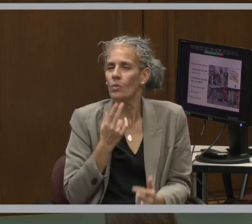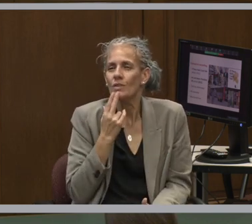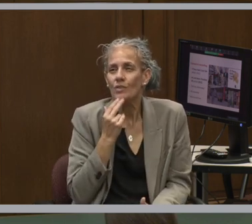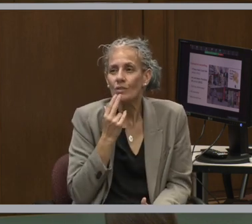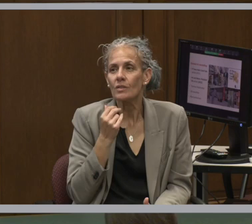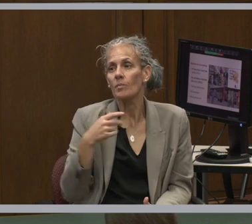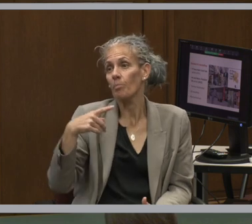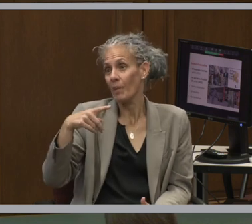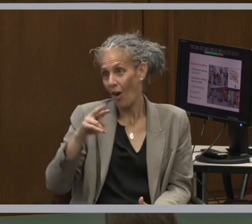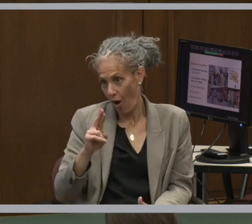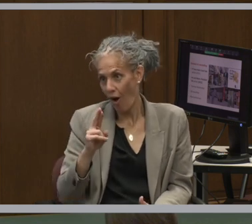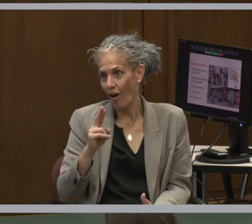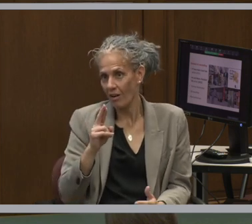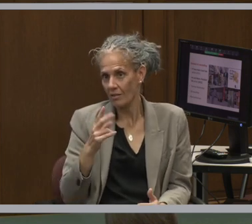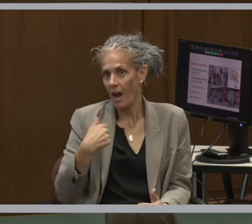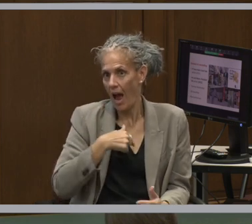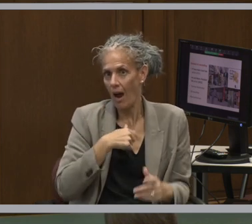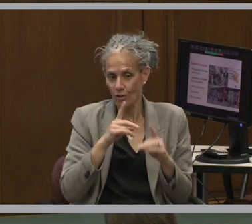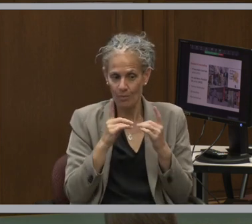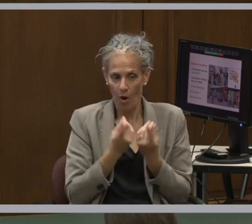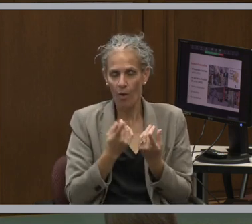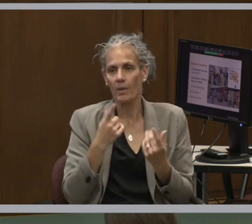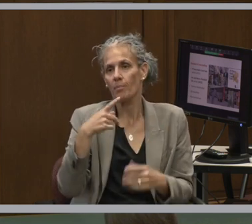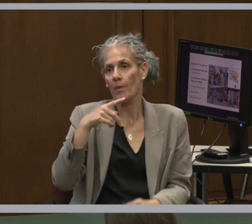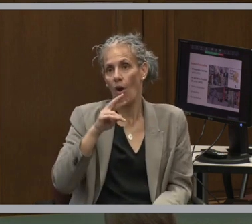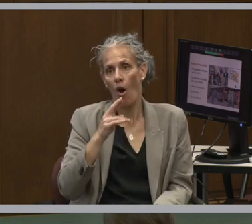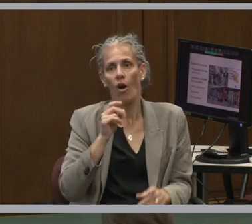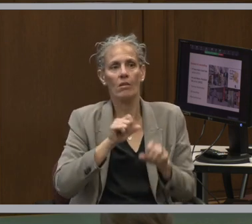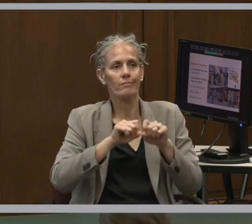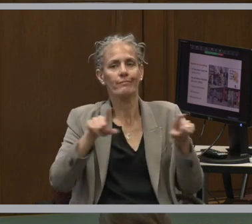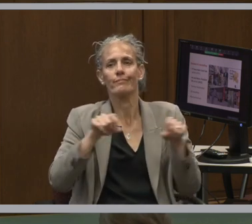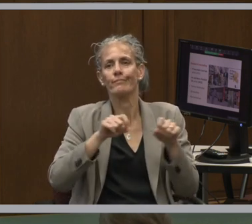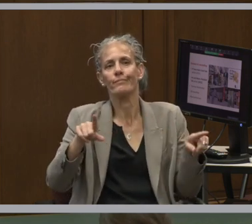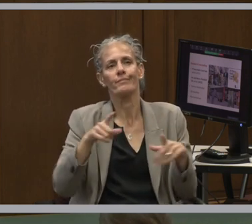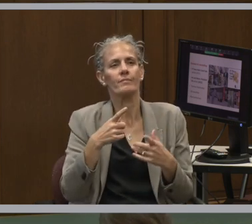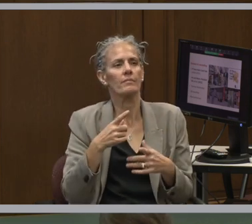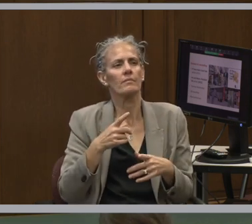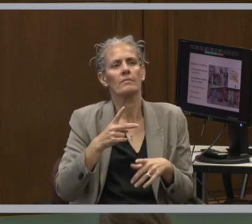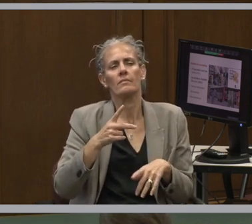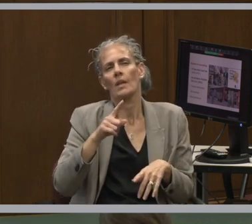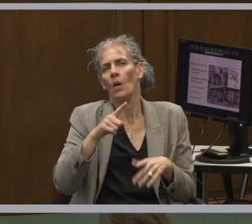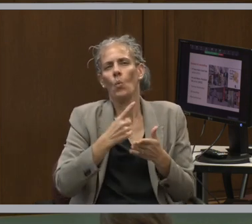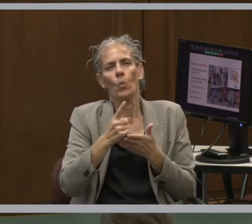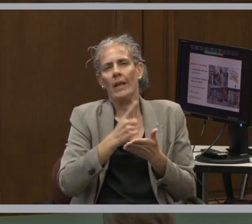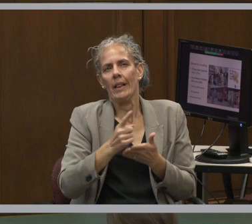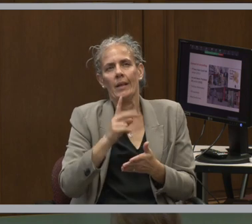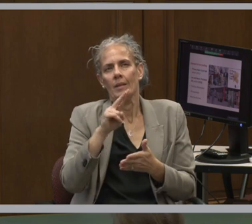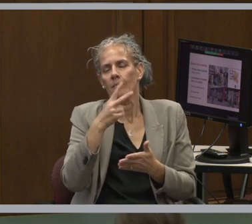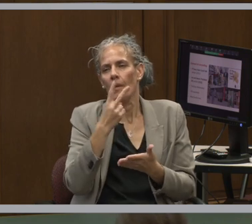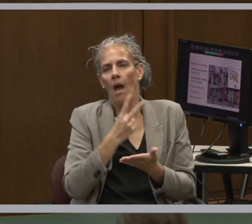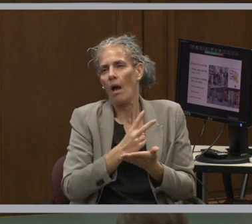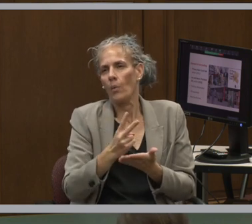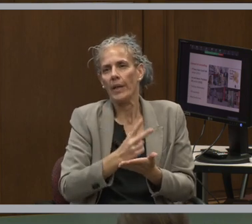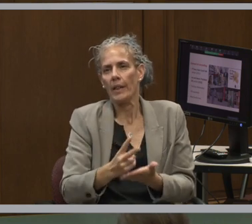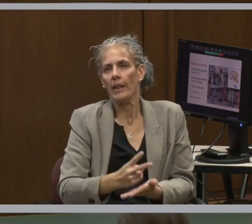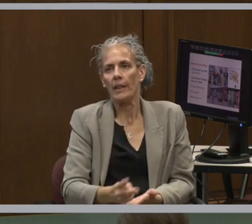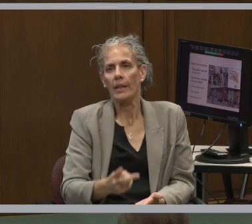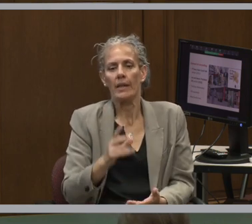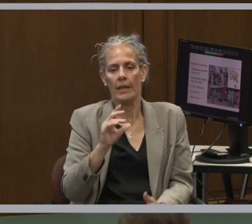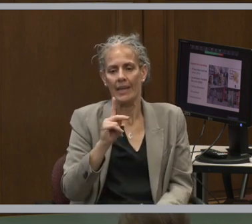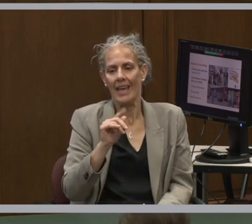relations. Public relations sends out weekly or bi-weekly emails of clips of Kennedy Center coverage.